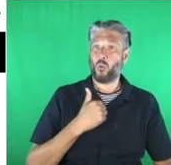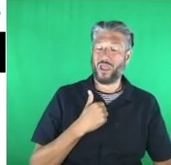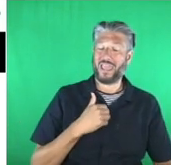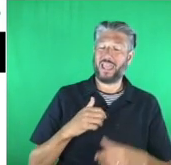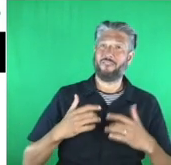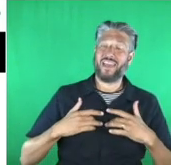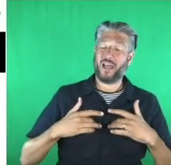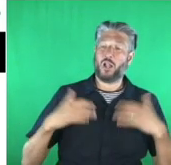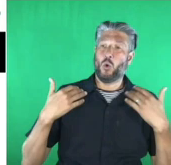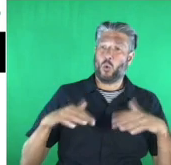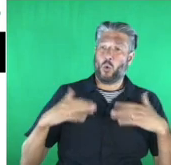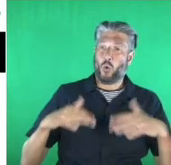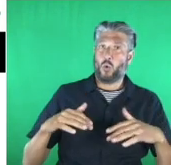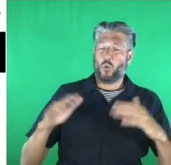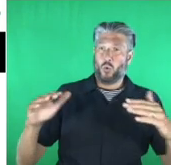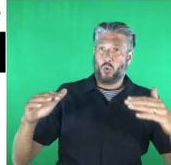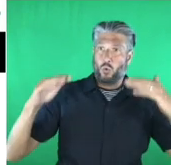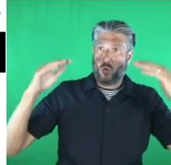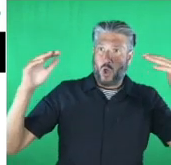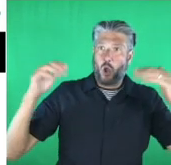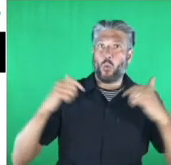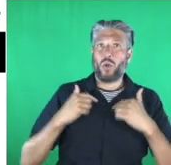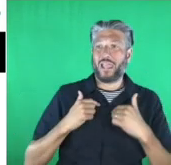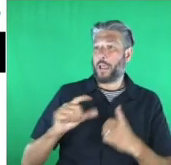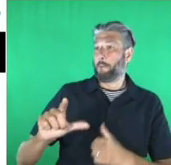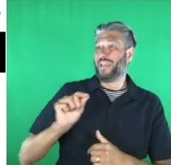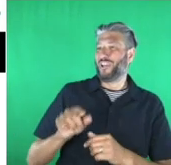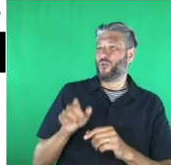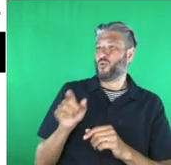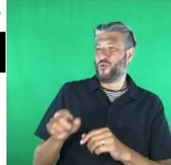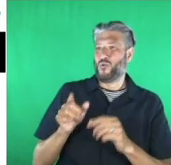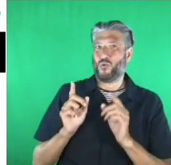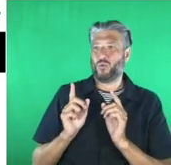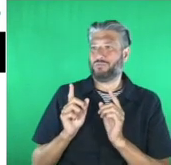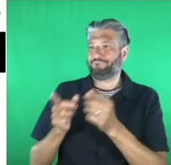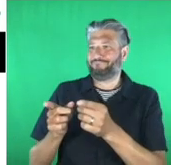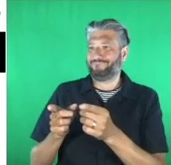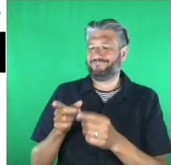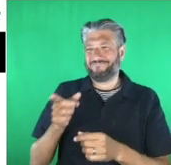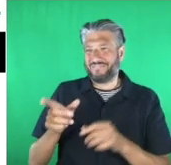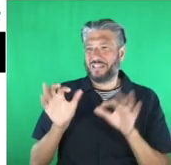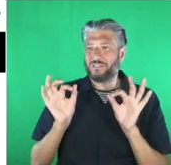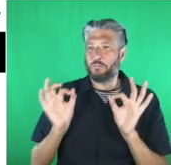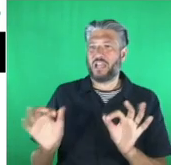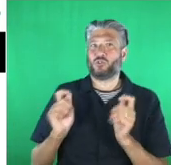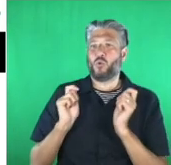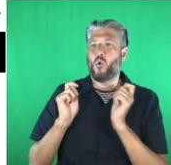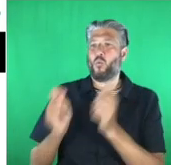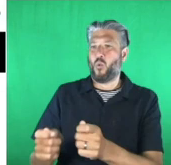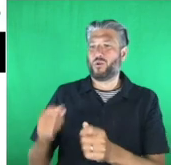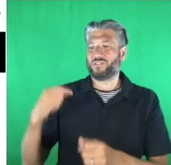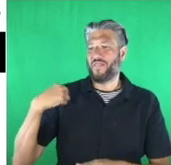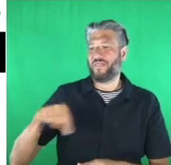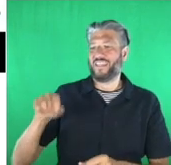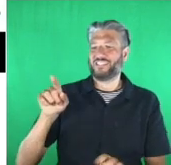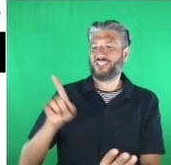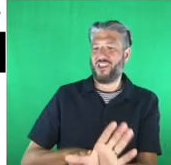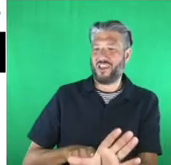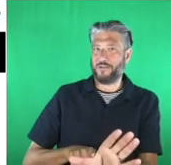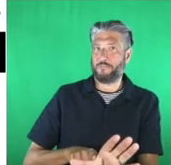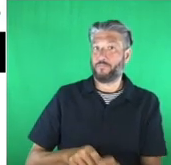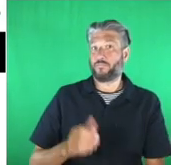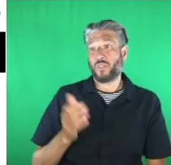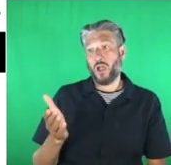why we have chosen you this year for the special award. Harben, you were the